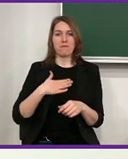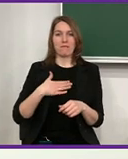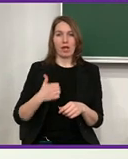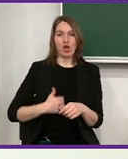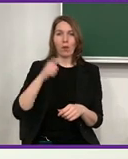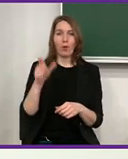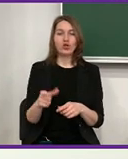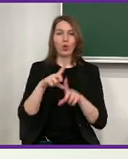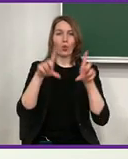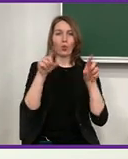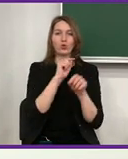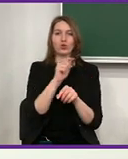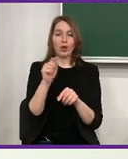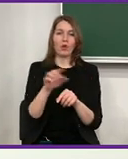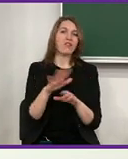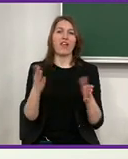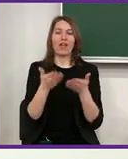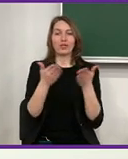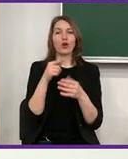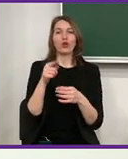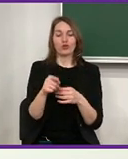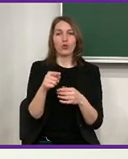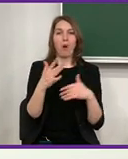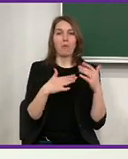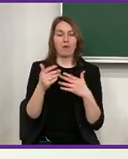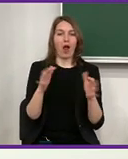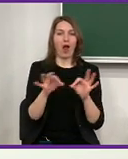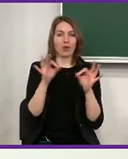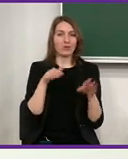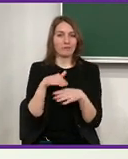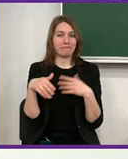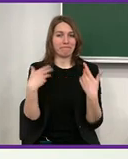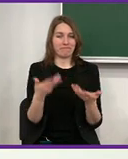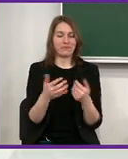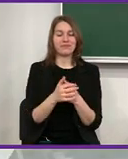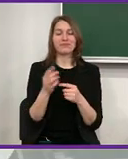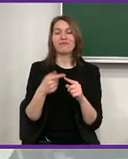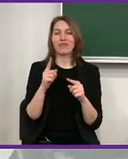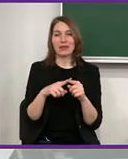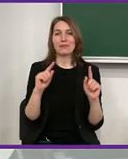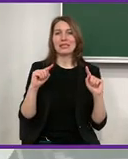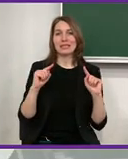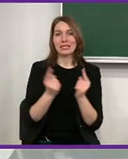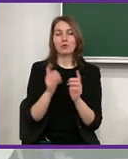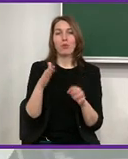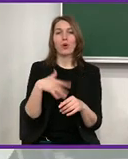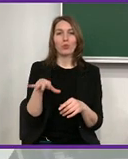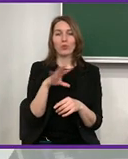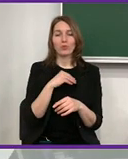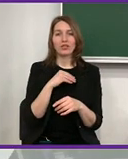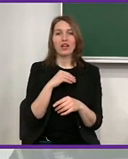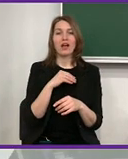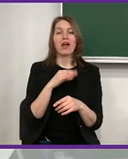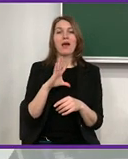national policies, and it would be also illogical if the state would